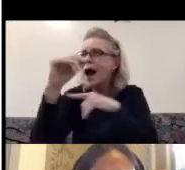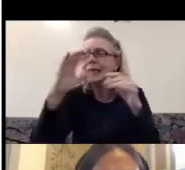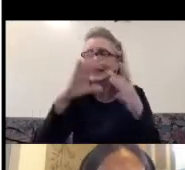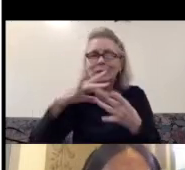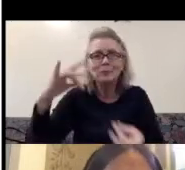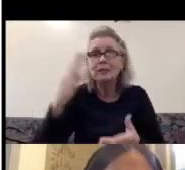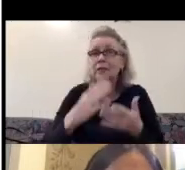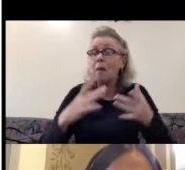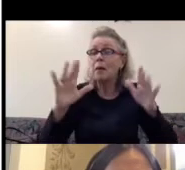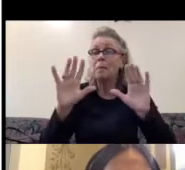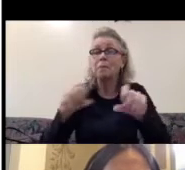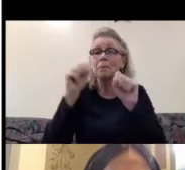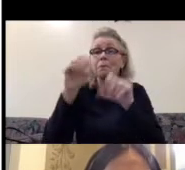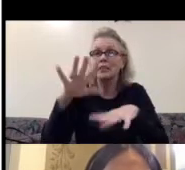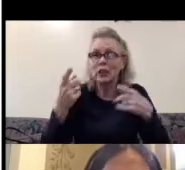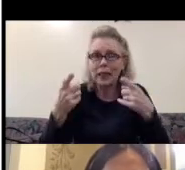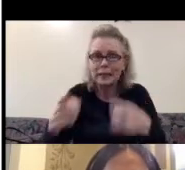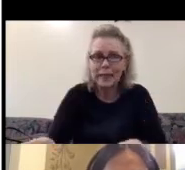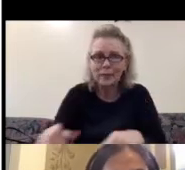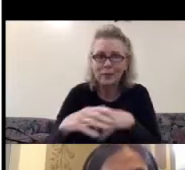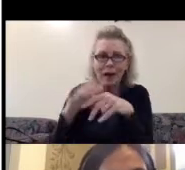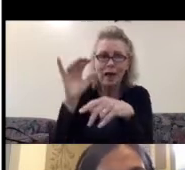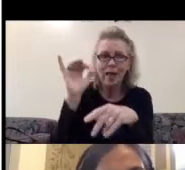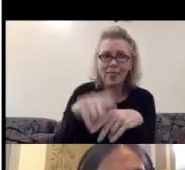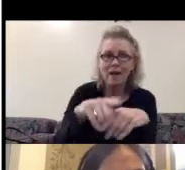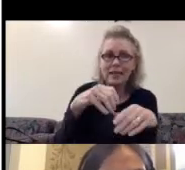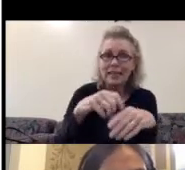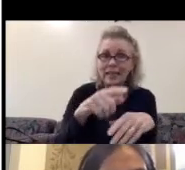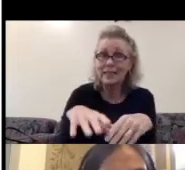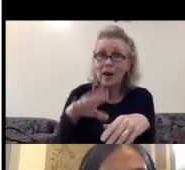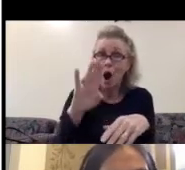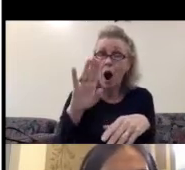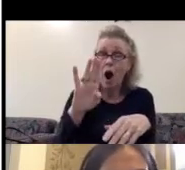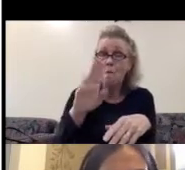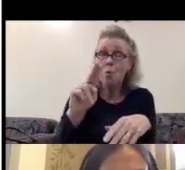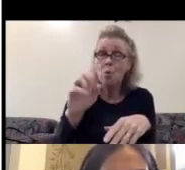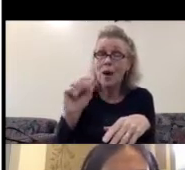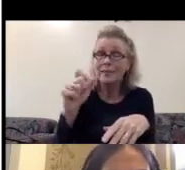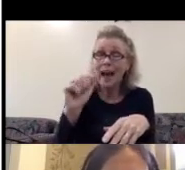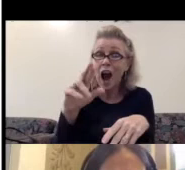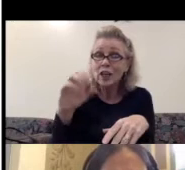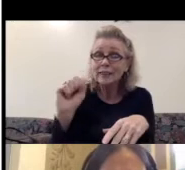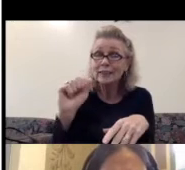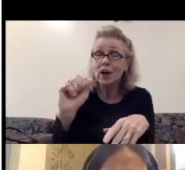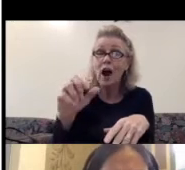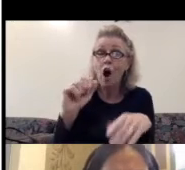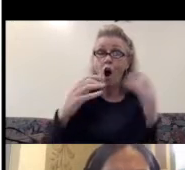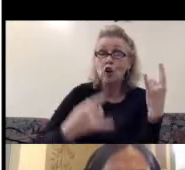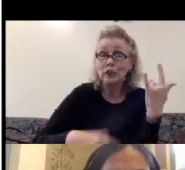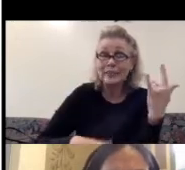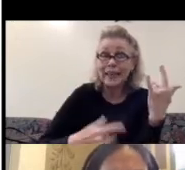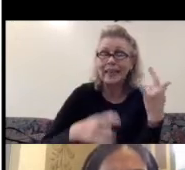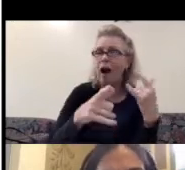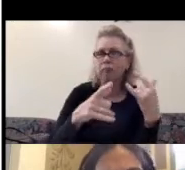of creativity. Our residency in Buenos Aires happened in a big warehouse with practical separation for create